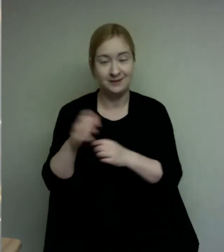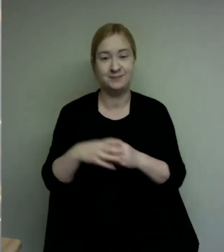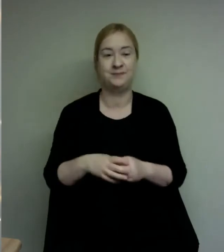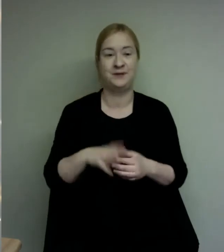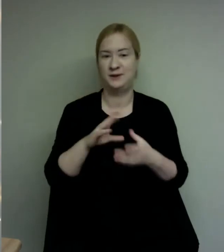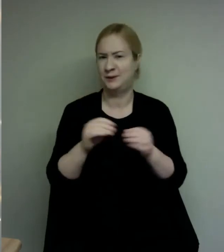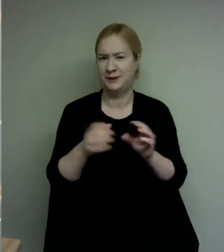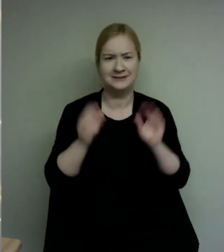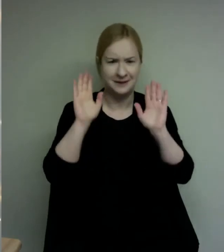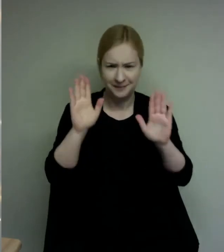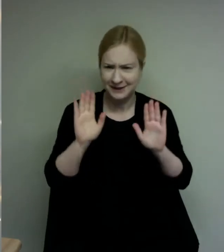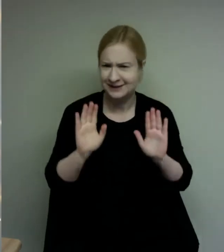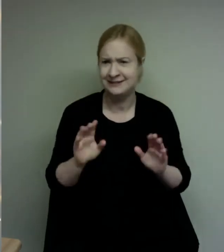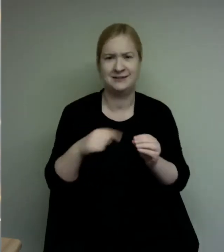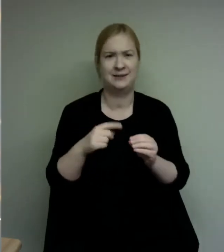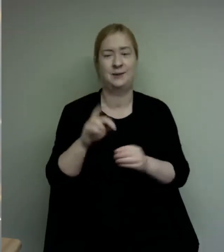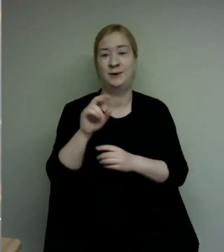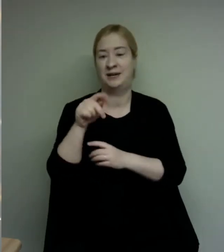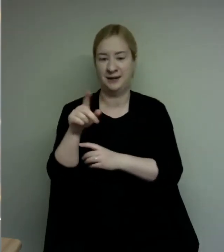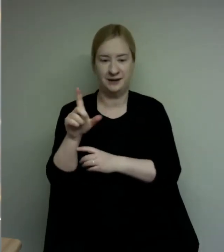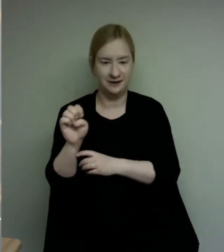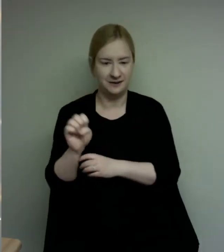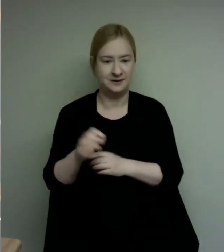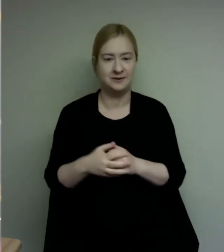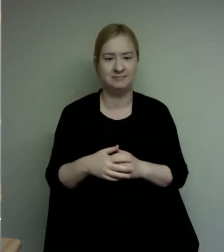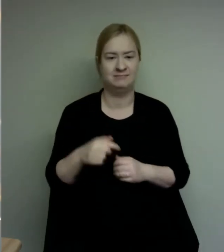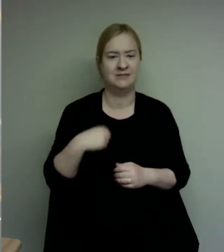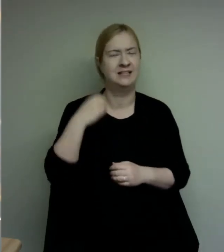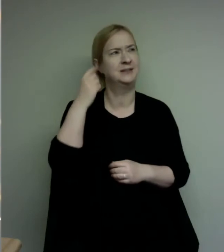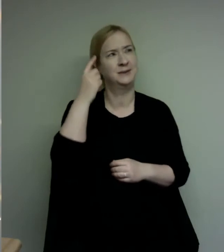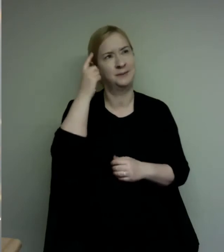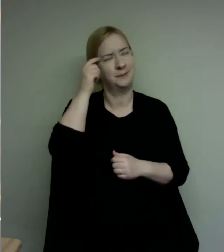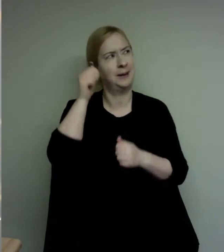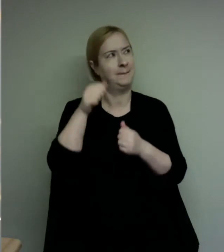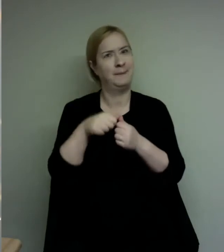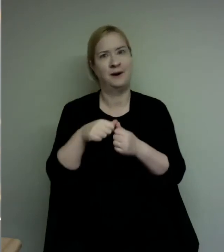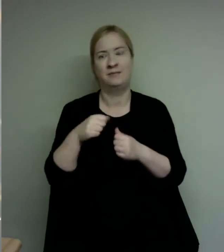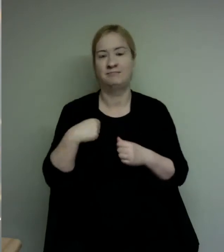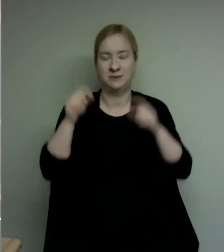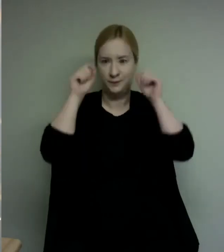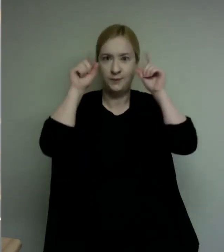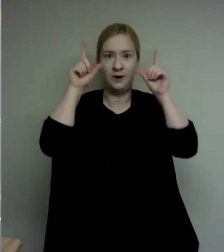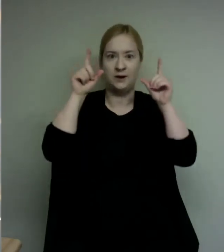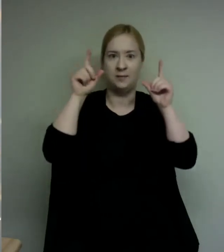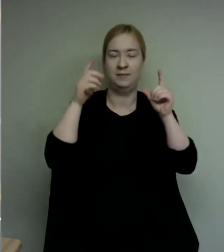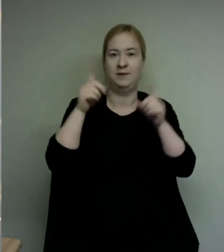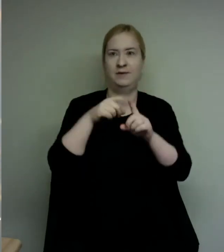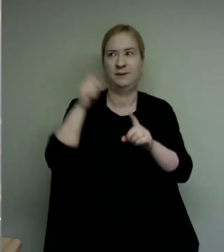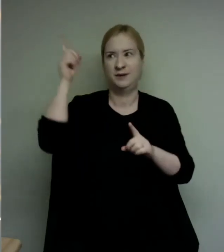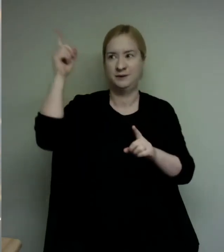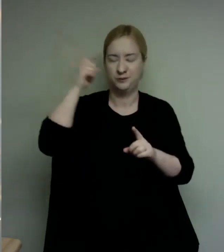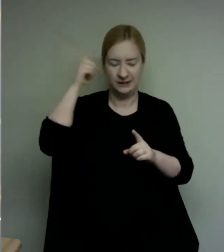i was remembering that i had a memory or a i woke up i had a dream and it had something to do with ripple